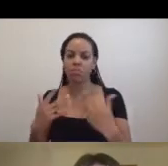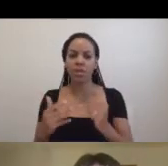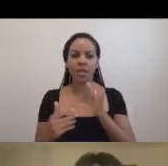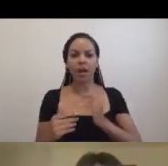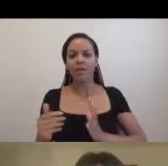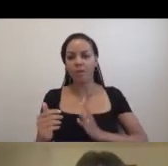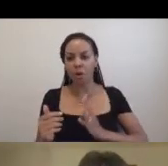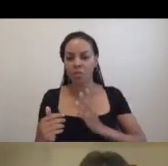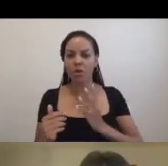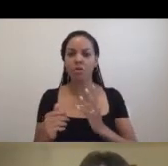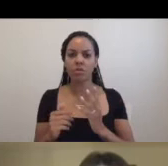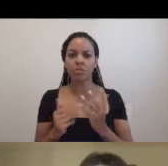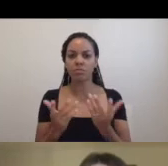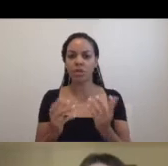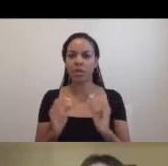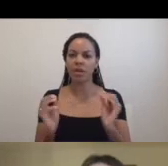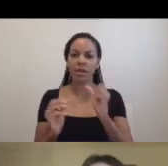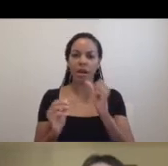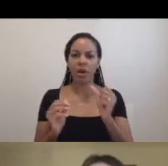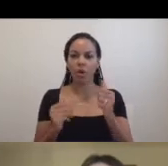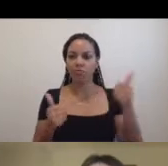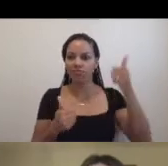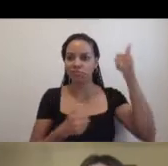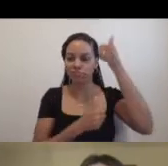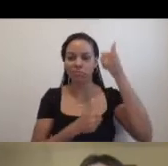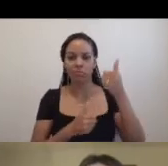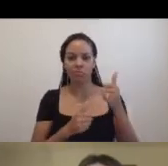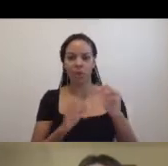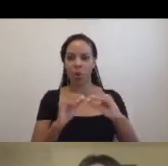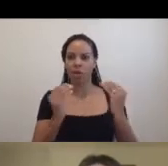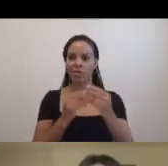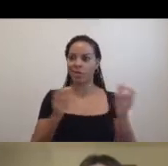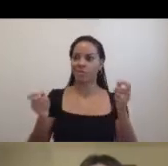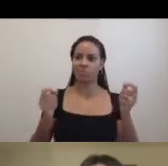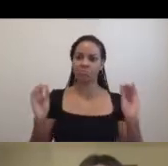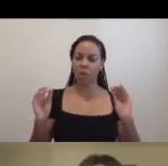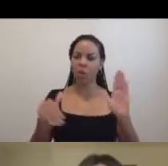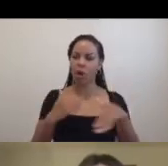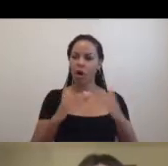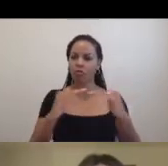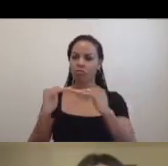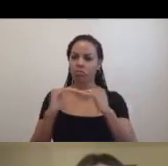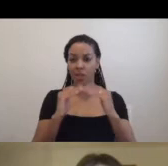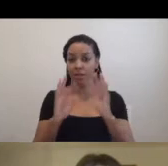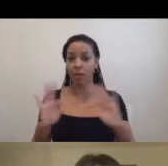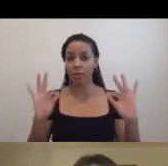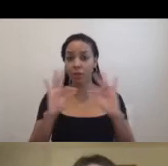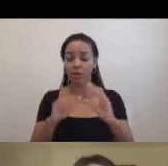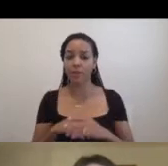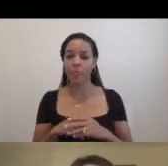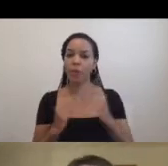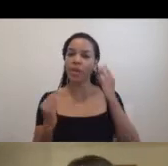organization, and this is important. In a sense, Rethinking Residencies functions somewhat like a co-op,